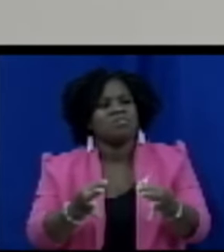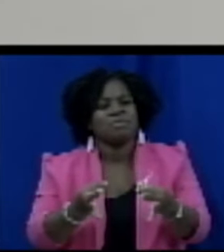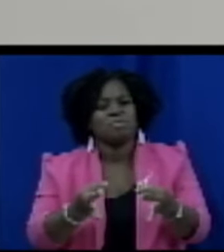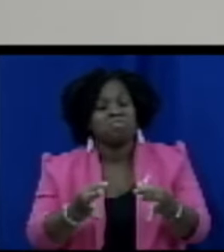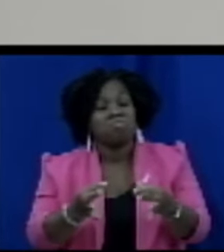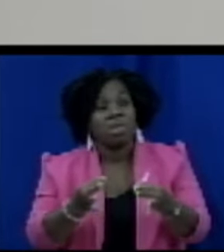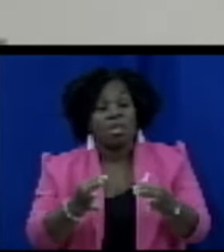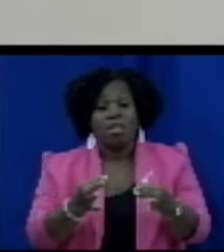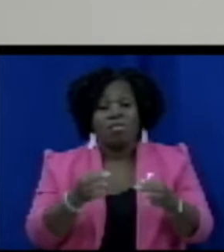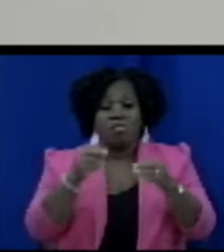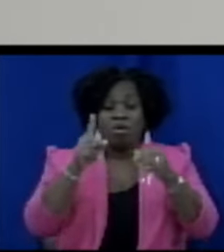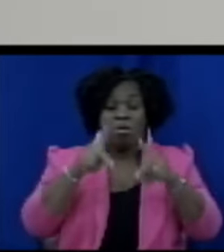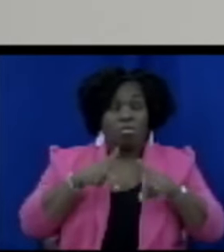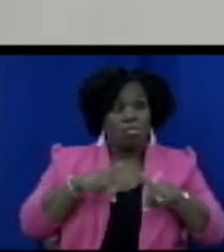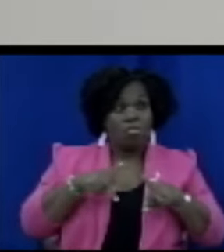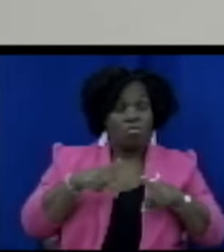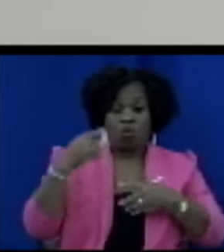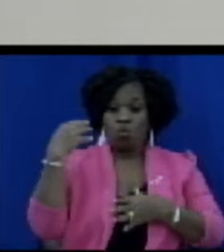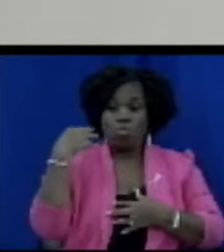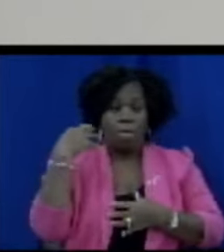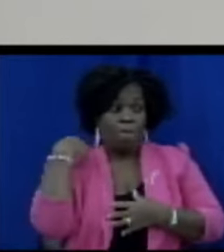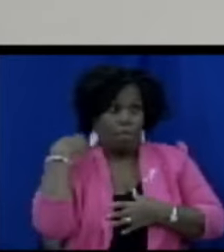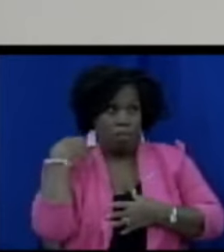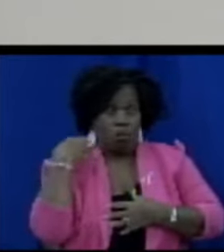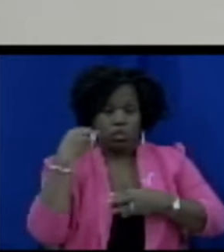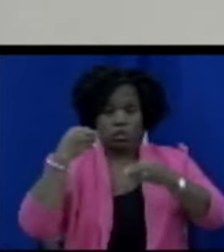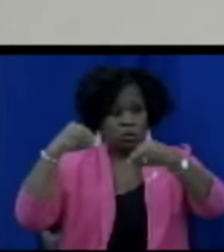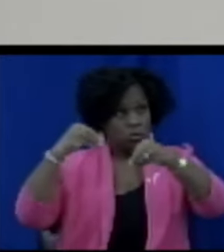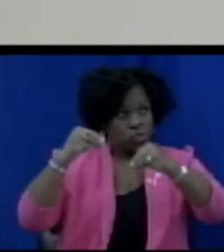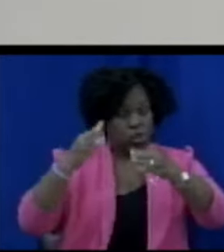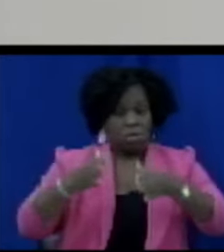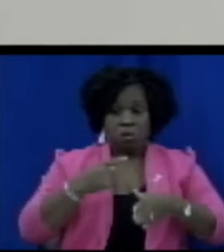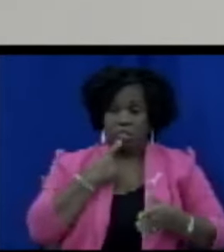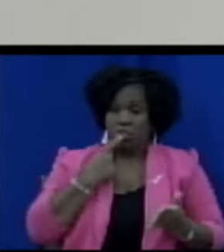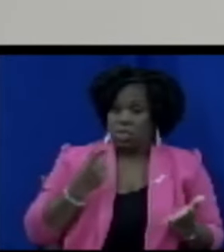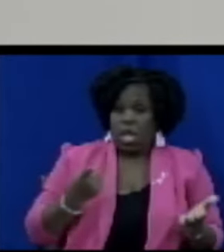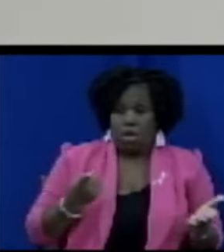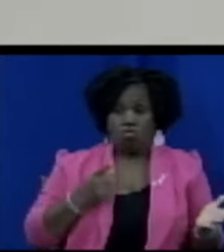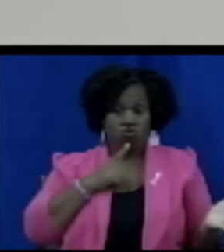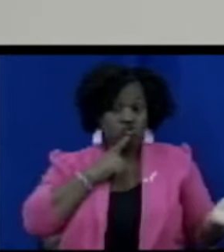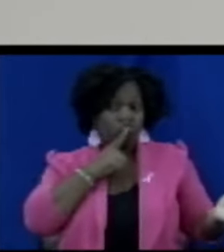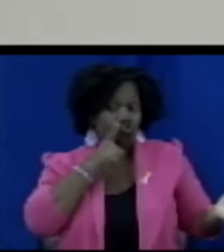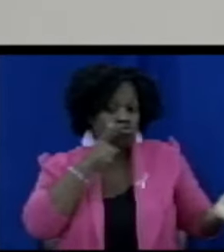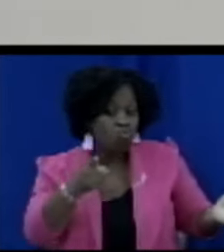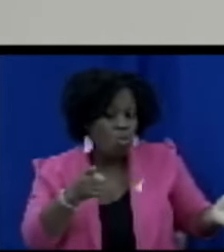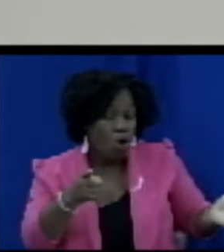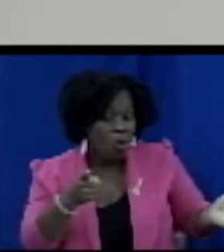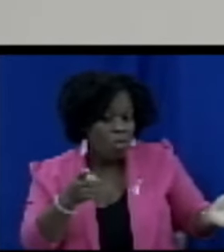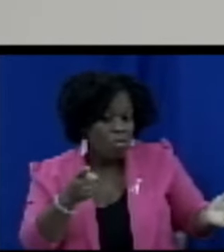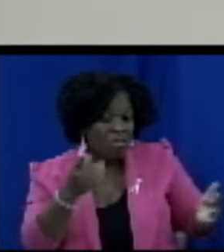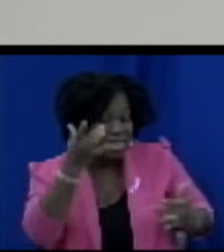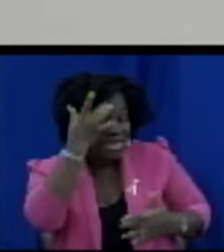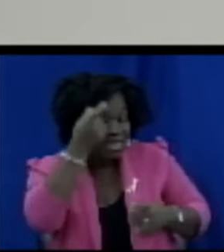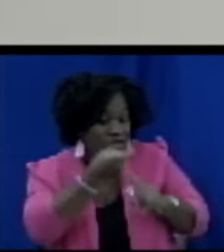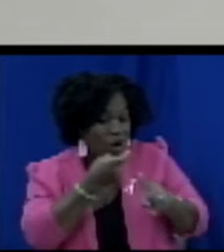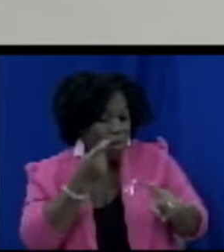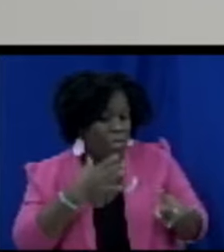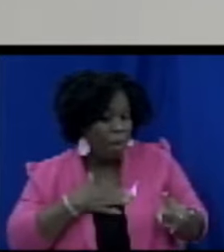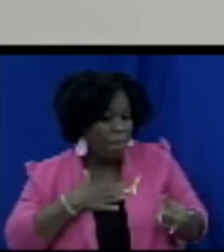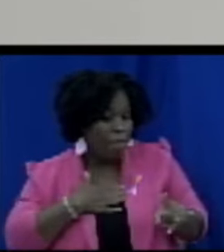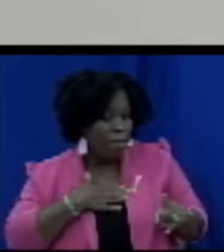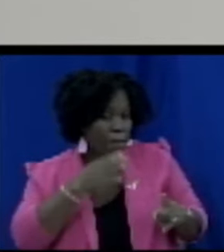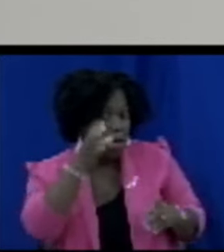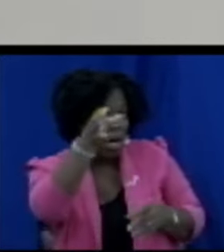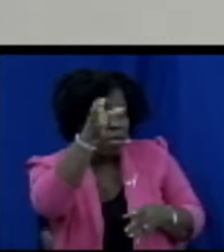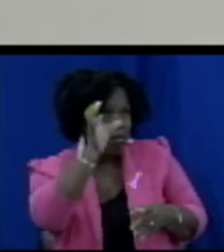supplier could say well this is not the product that probably made you sick because of course we realize that in this bill is outlined all